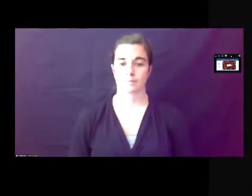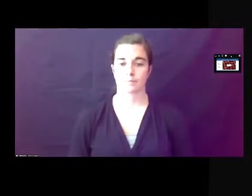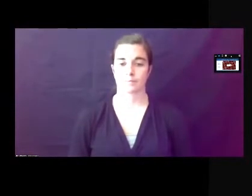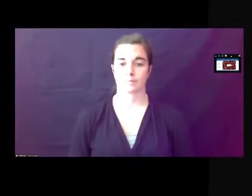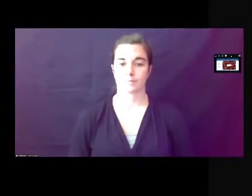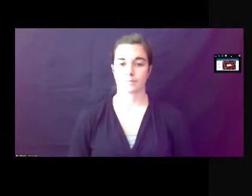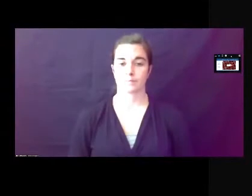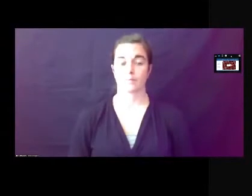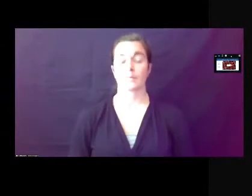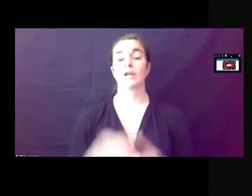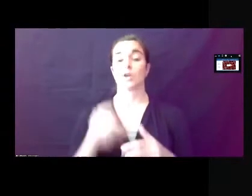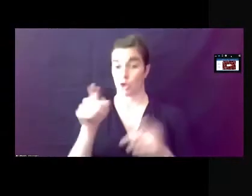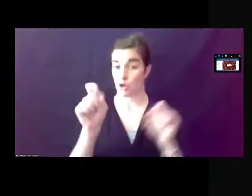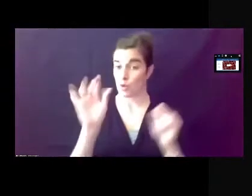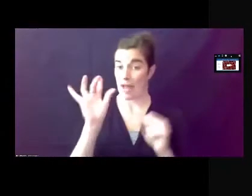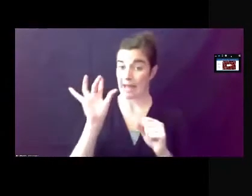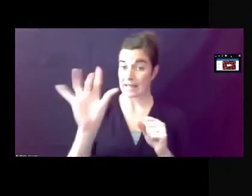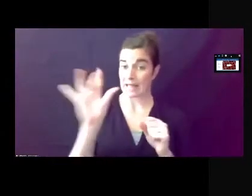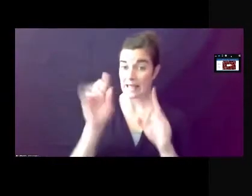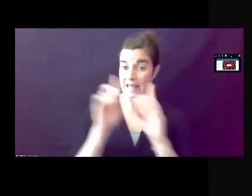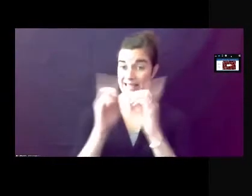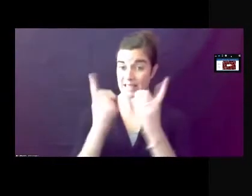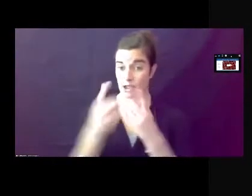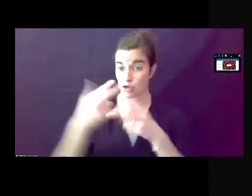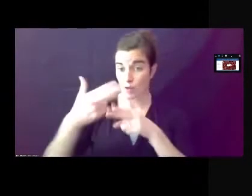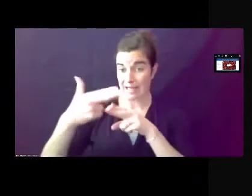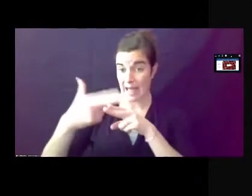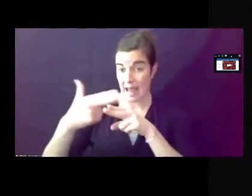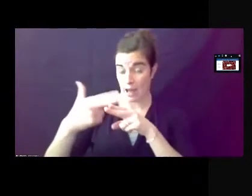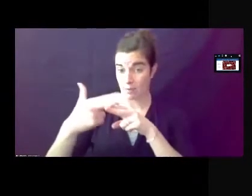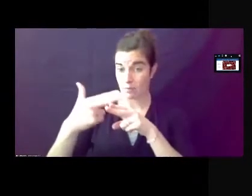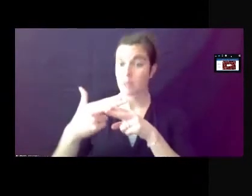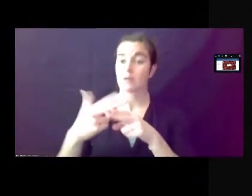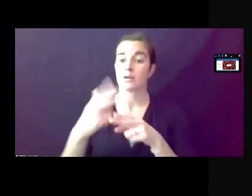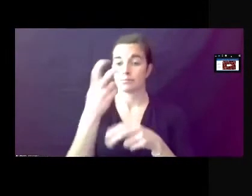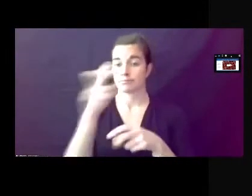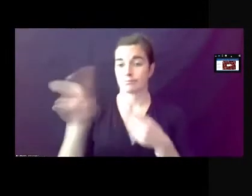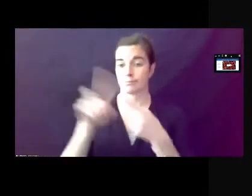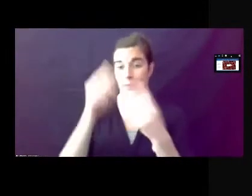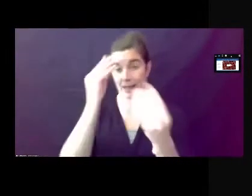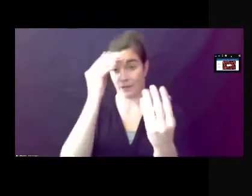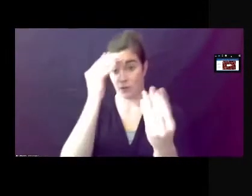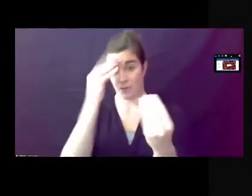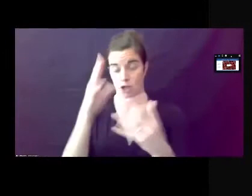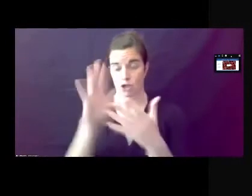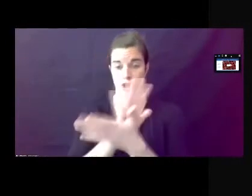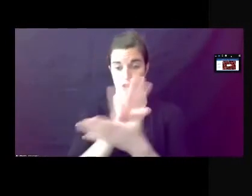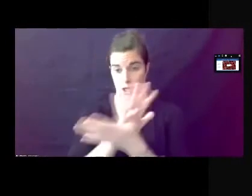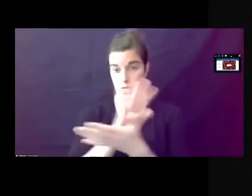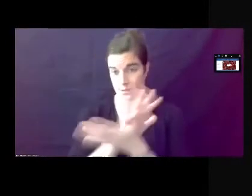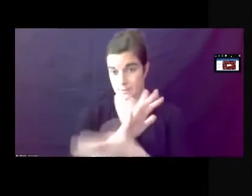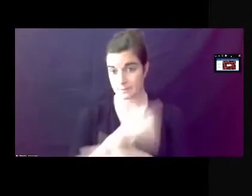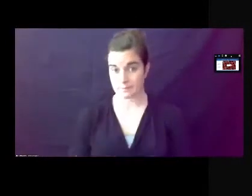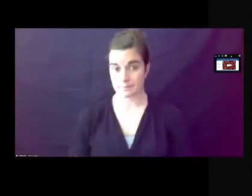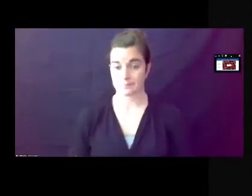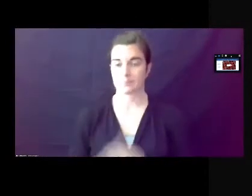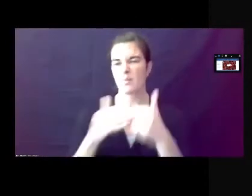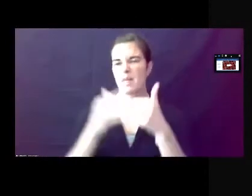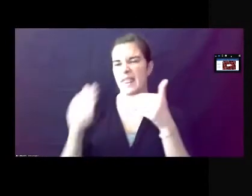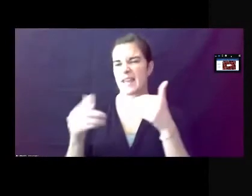from here you can click on the district name to be taken to an information sheet on the new district as shown on the next page